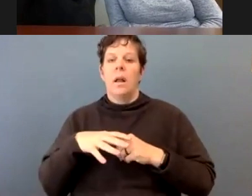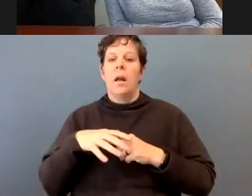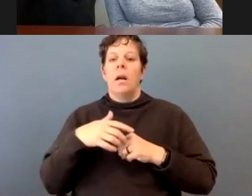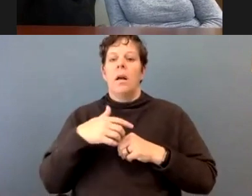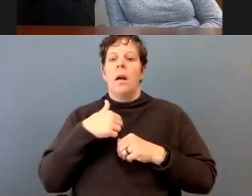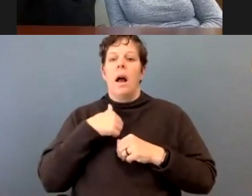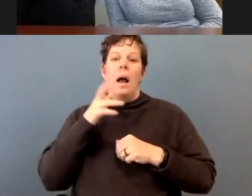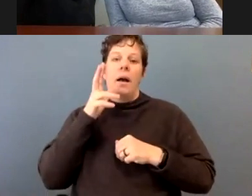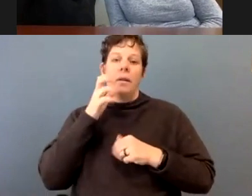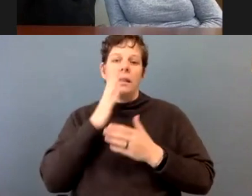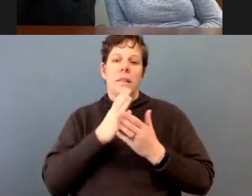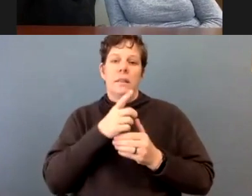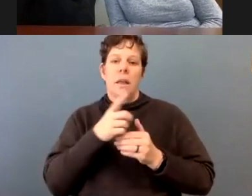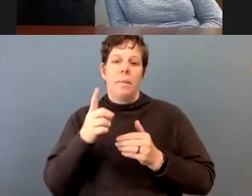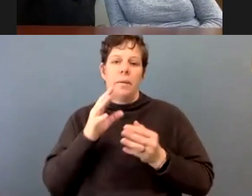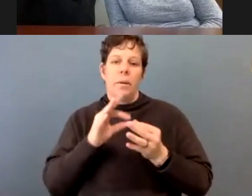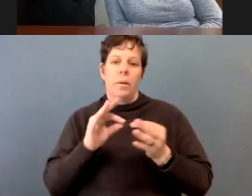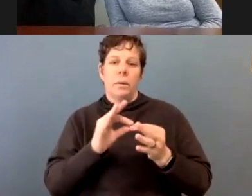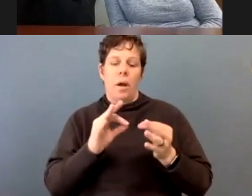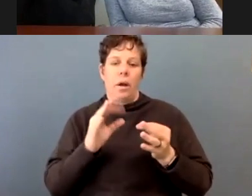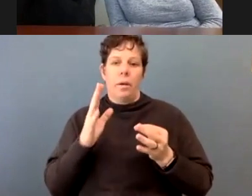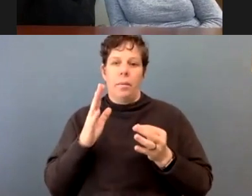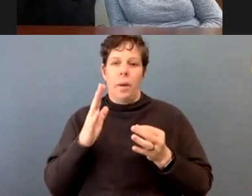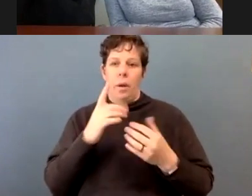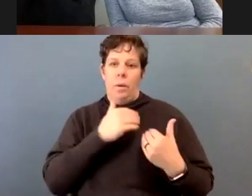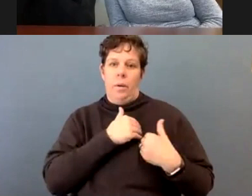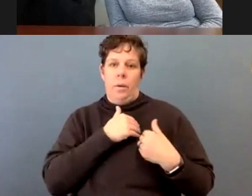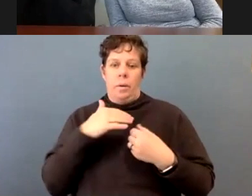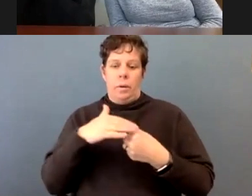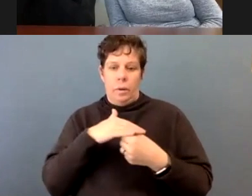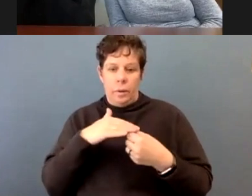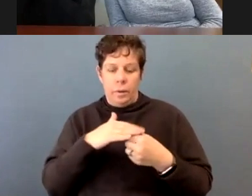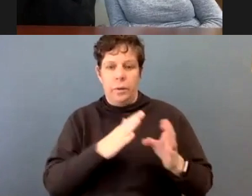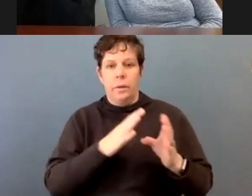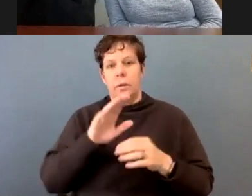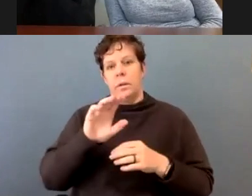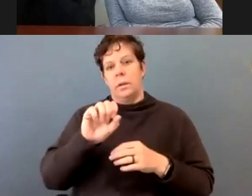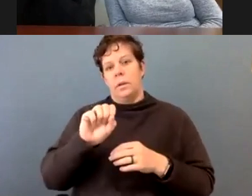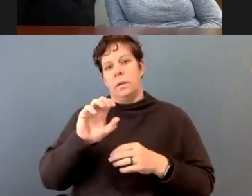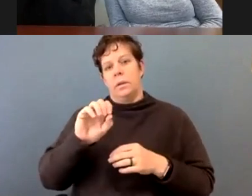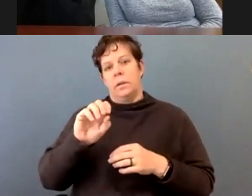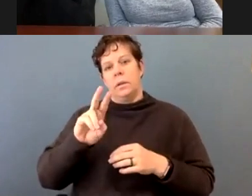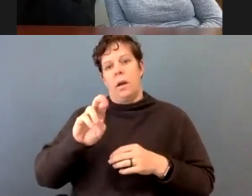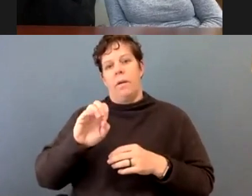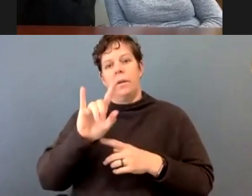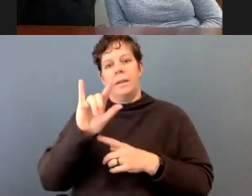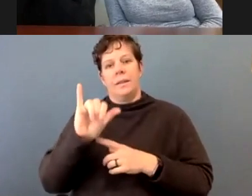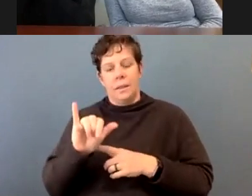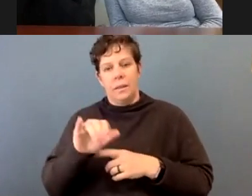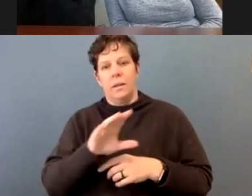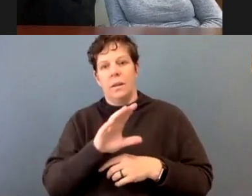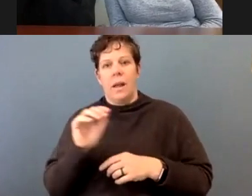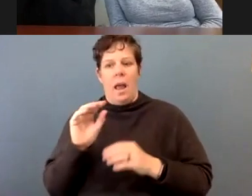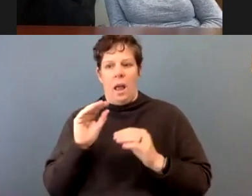the jurisdictional issues, sovereignty, and the lack of